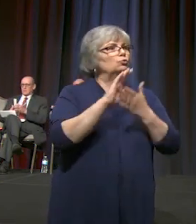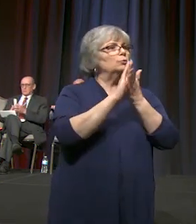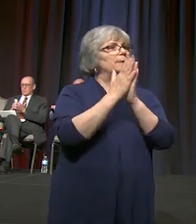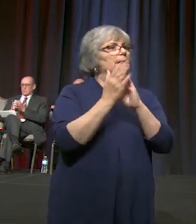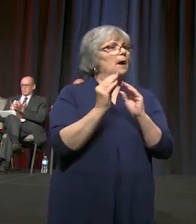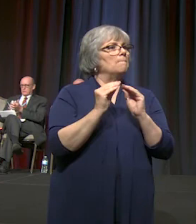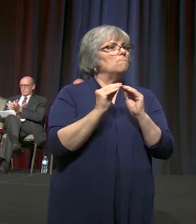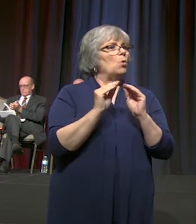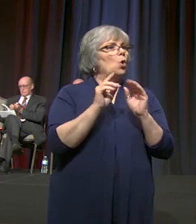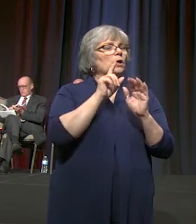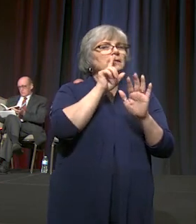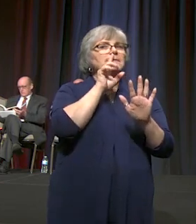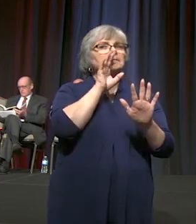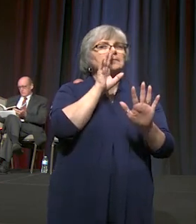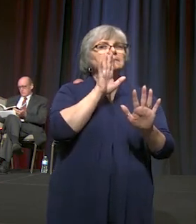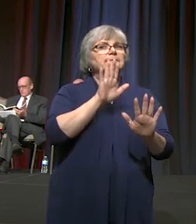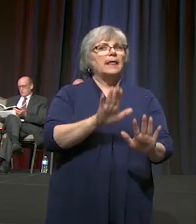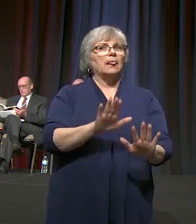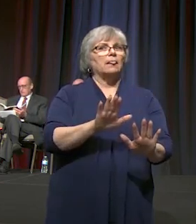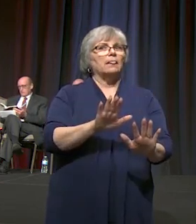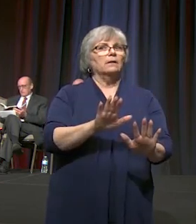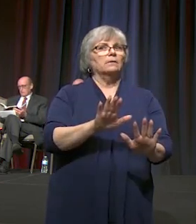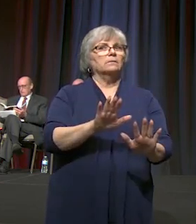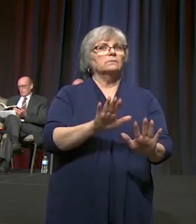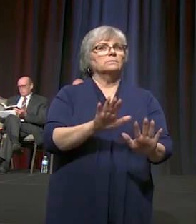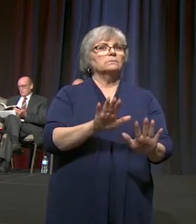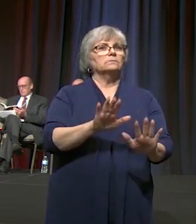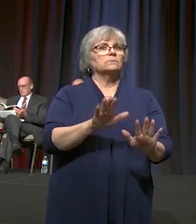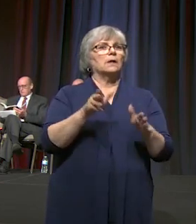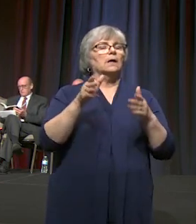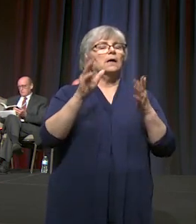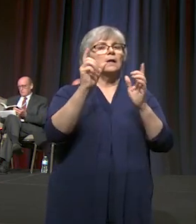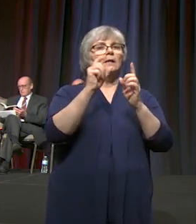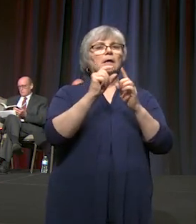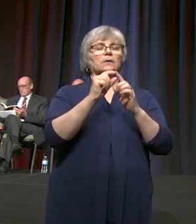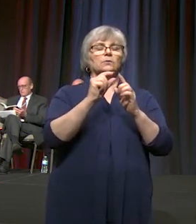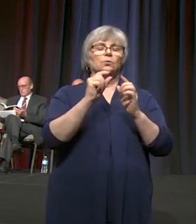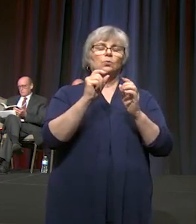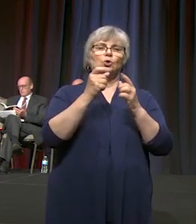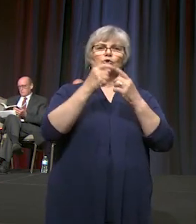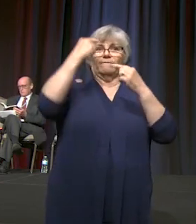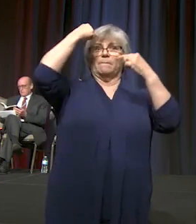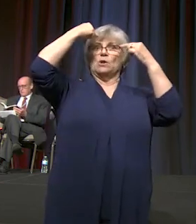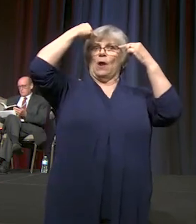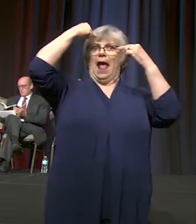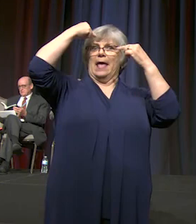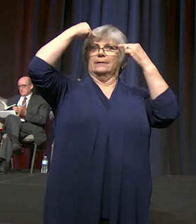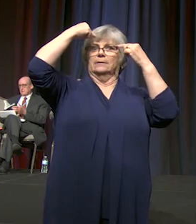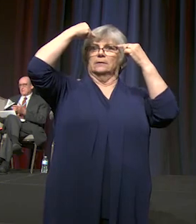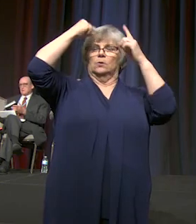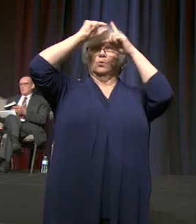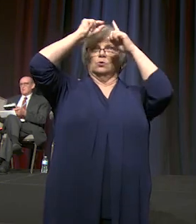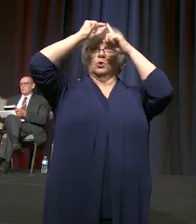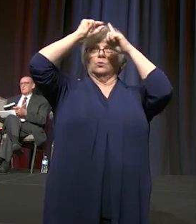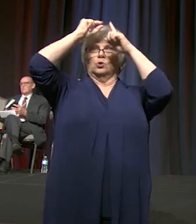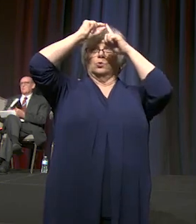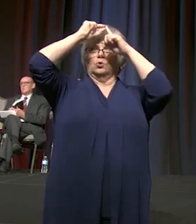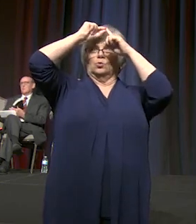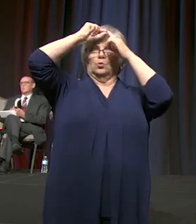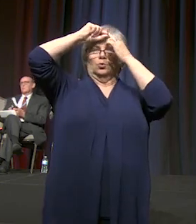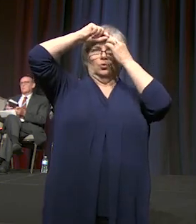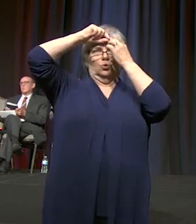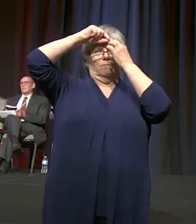still. Let the words move from your head, from your